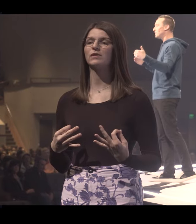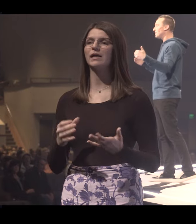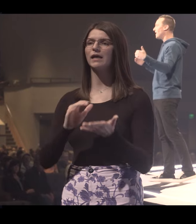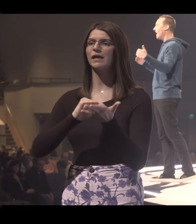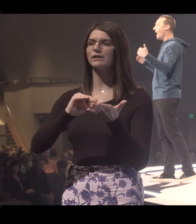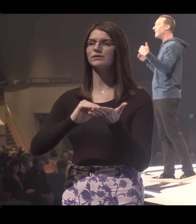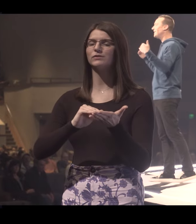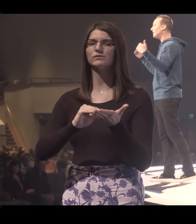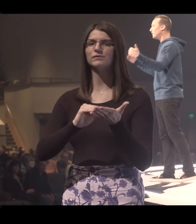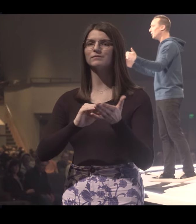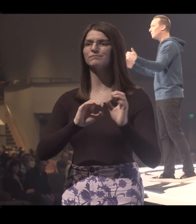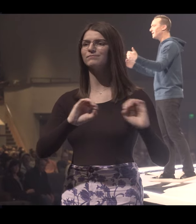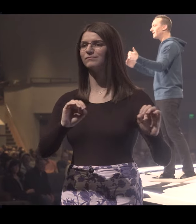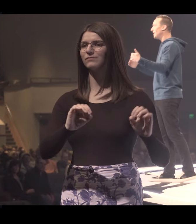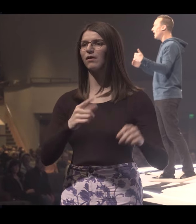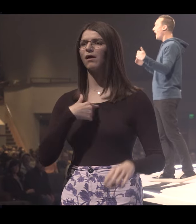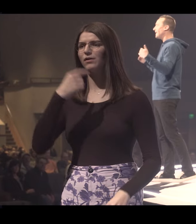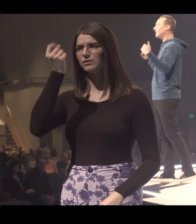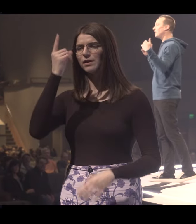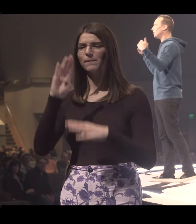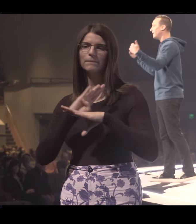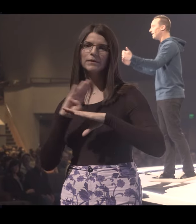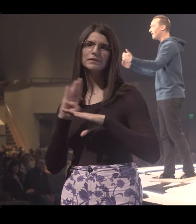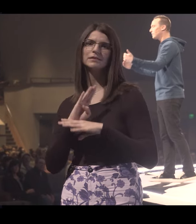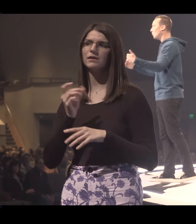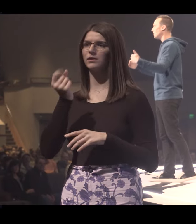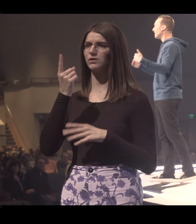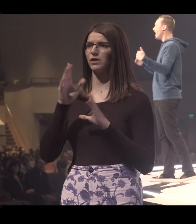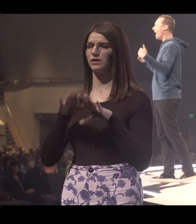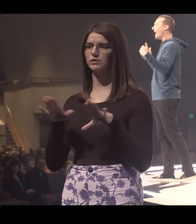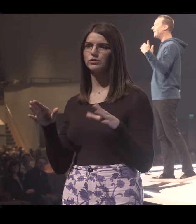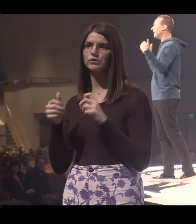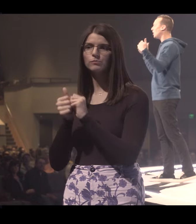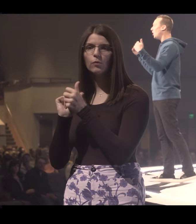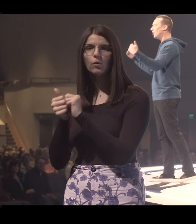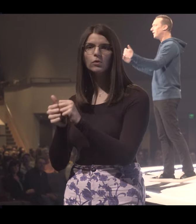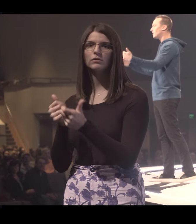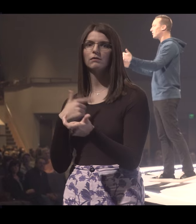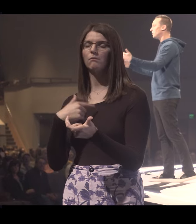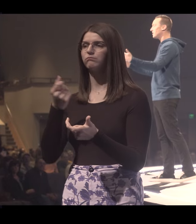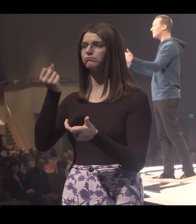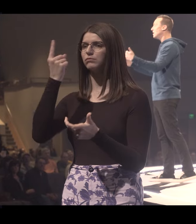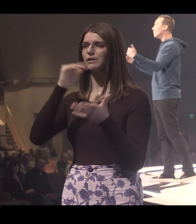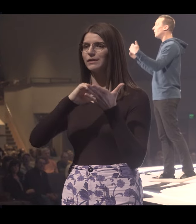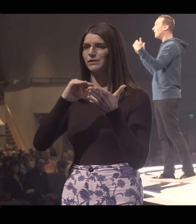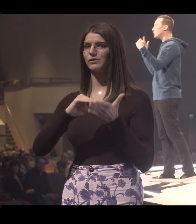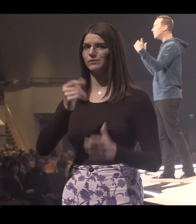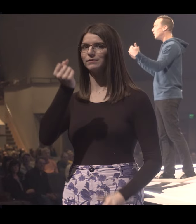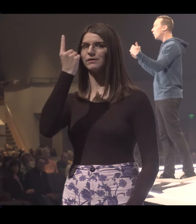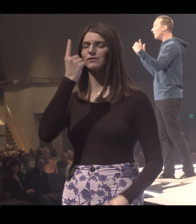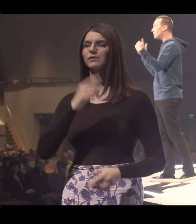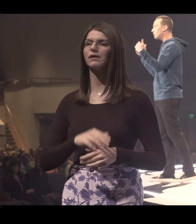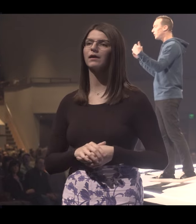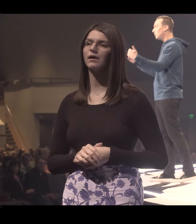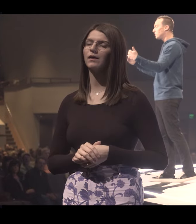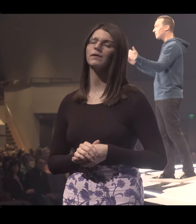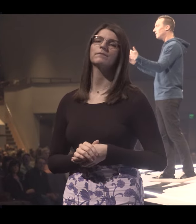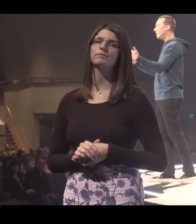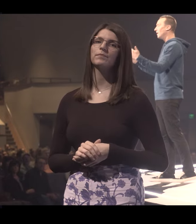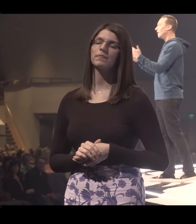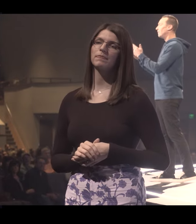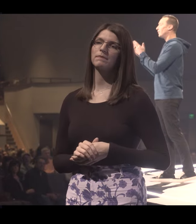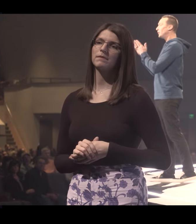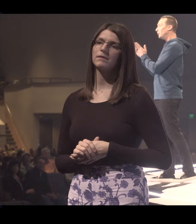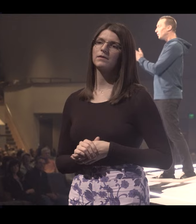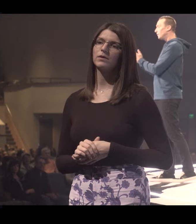No more excuses. I get that you're busy. I get that your kids have sports. I get all the excuses. But there's no